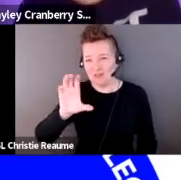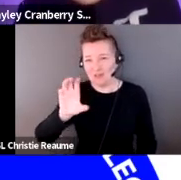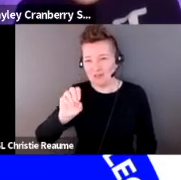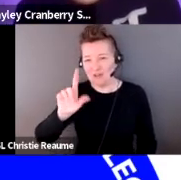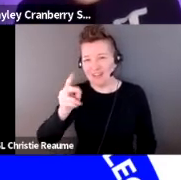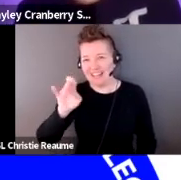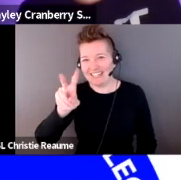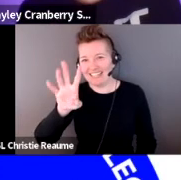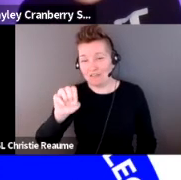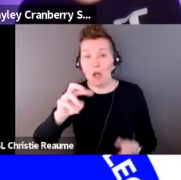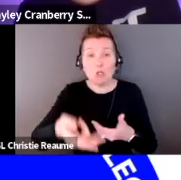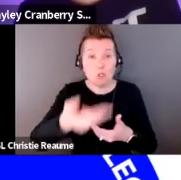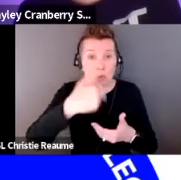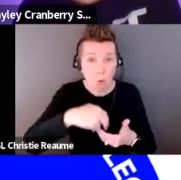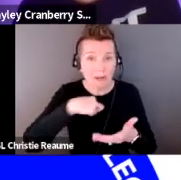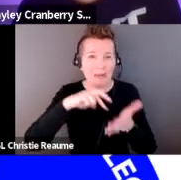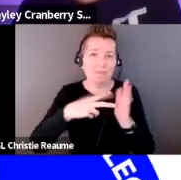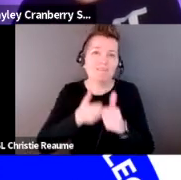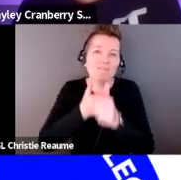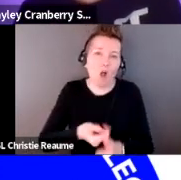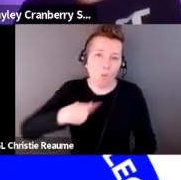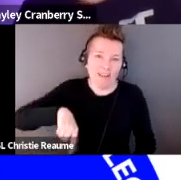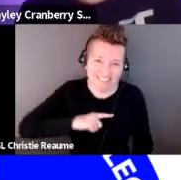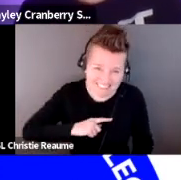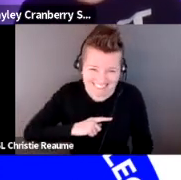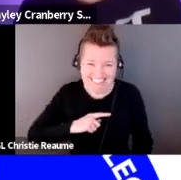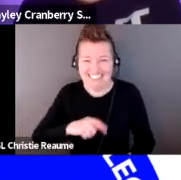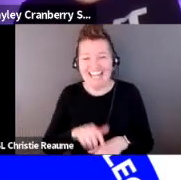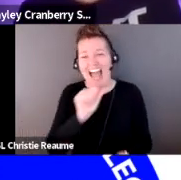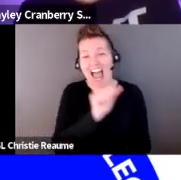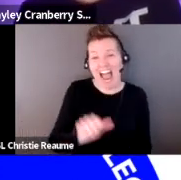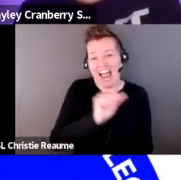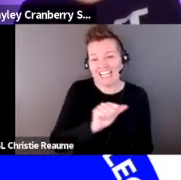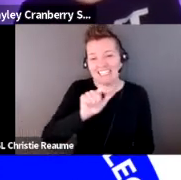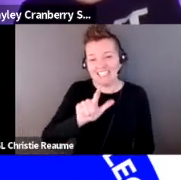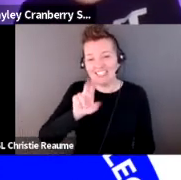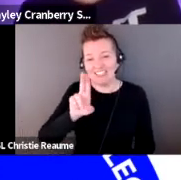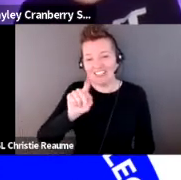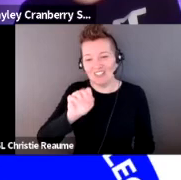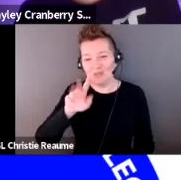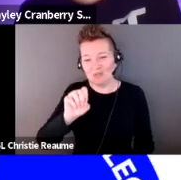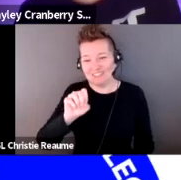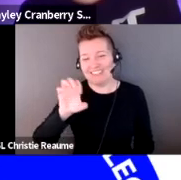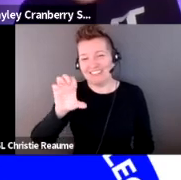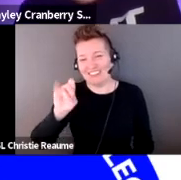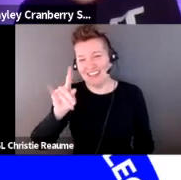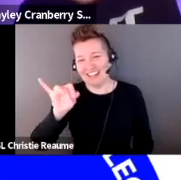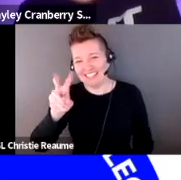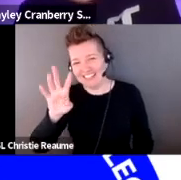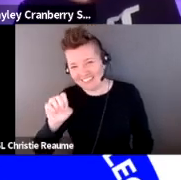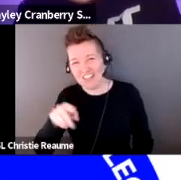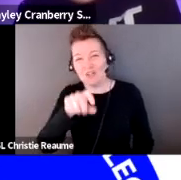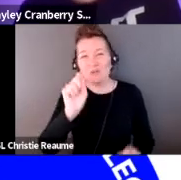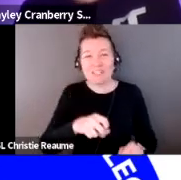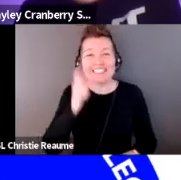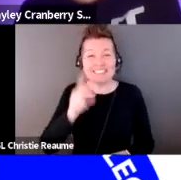at the collective, or you can go to the collective calm and read full artist interviews. And you